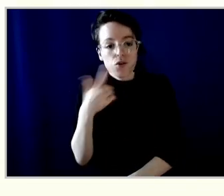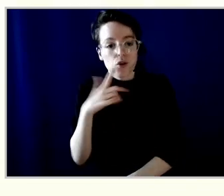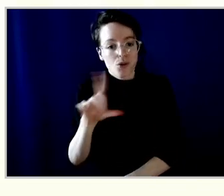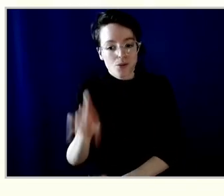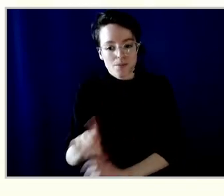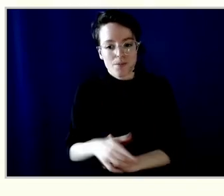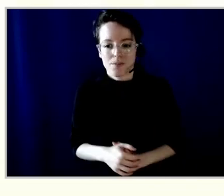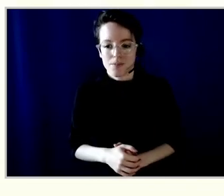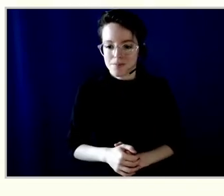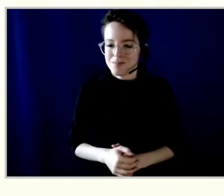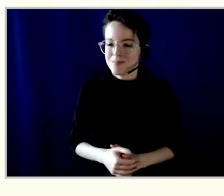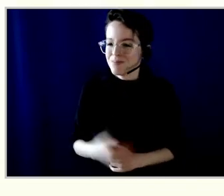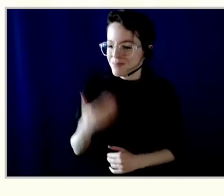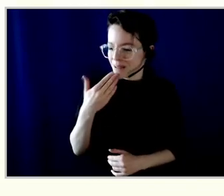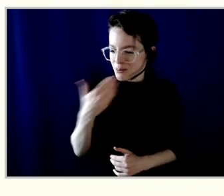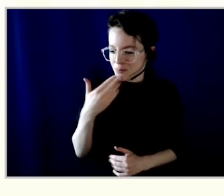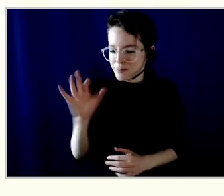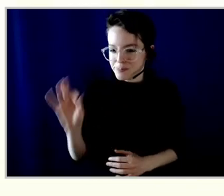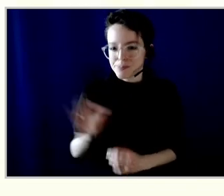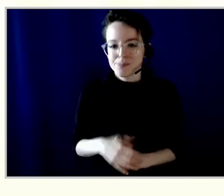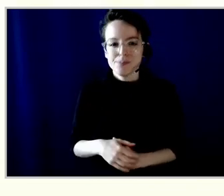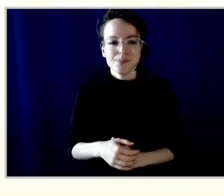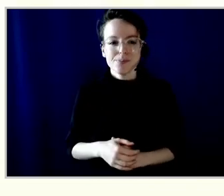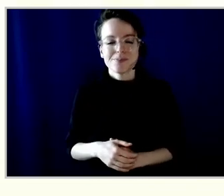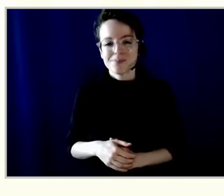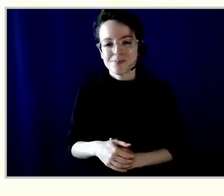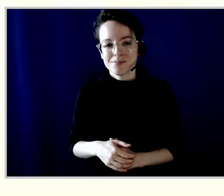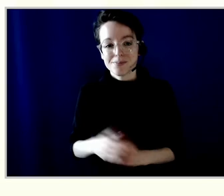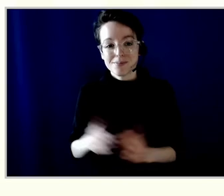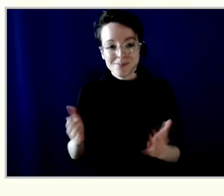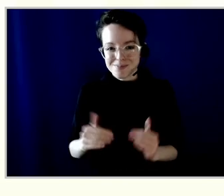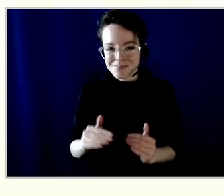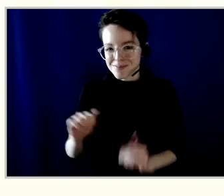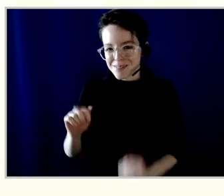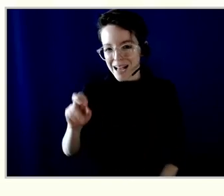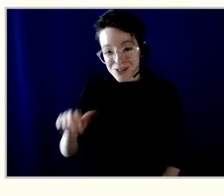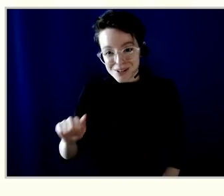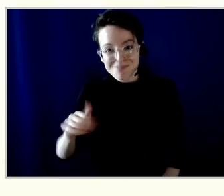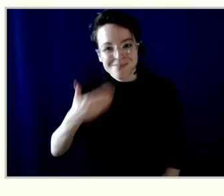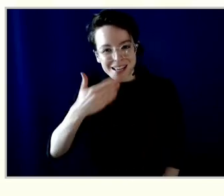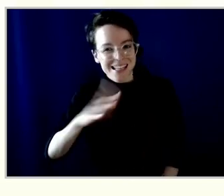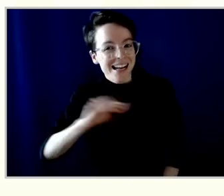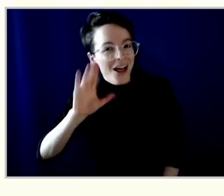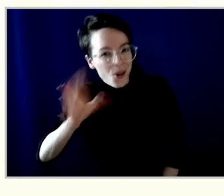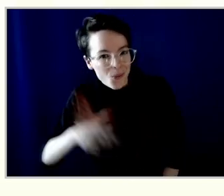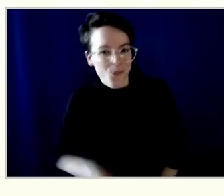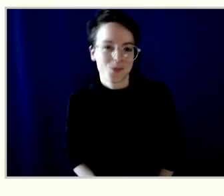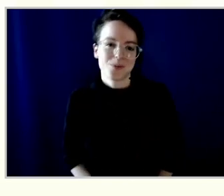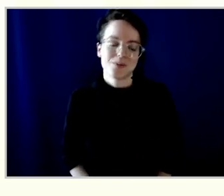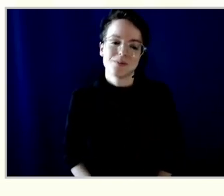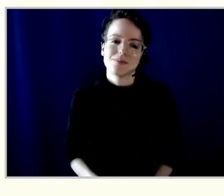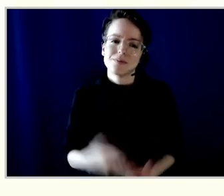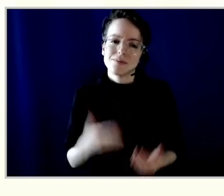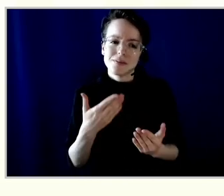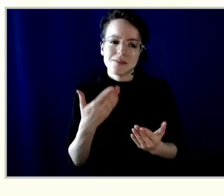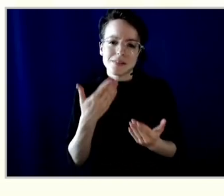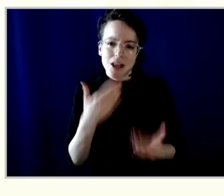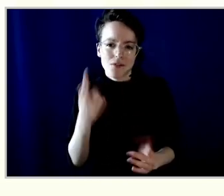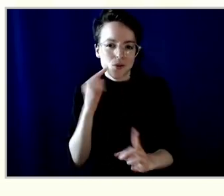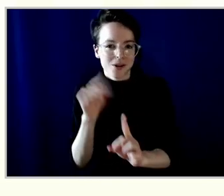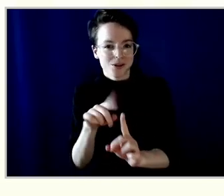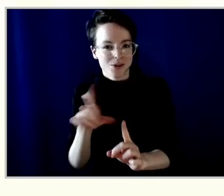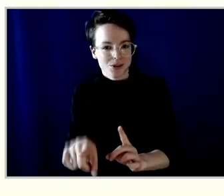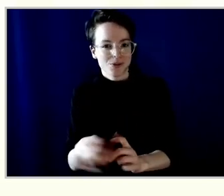Thanks, Christine. Andrea, thanks. And hello to you as well. Thank you for this question. I said earlier